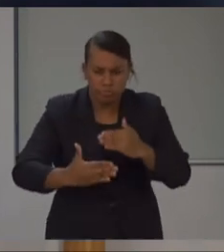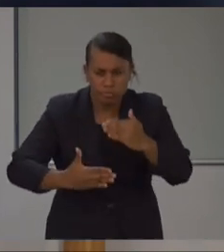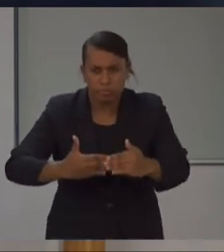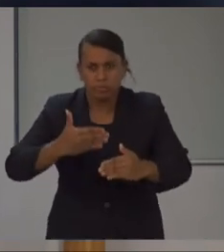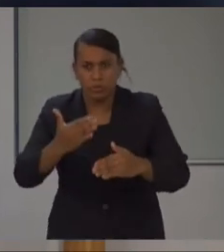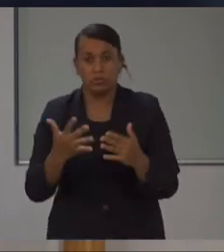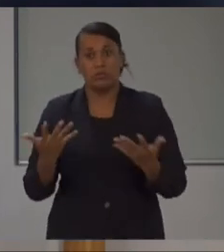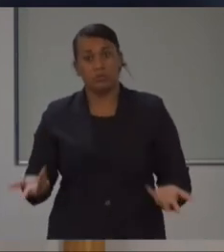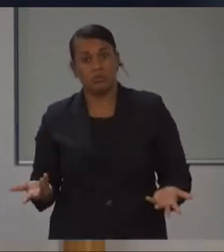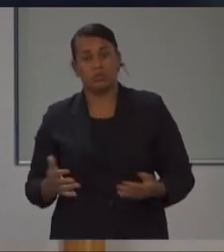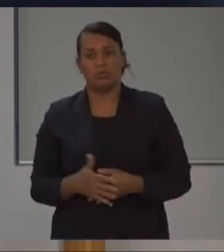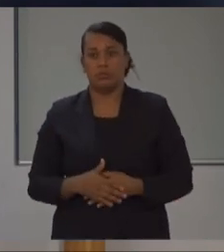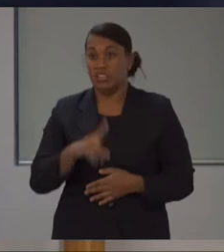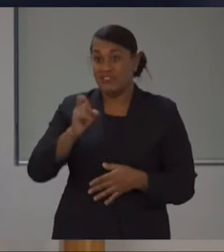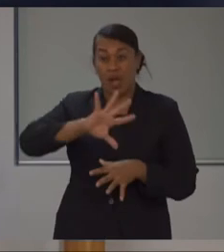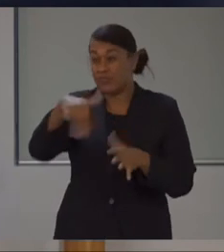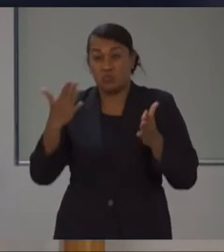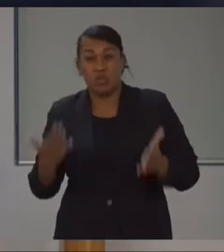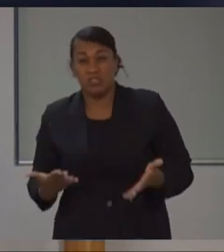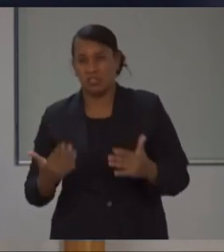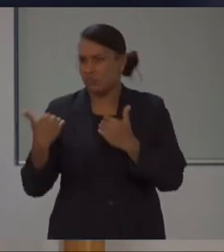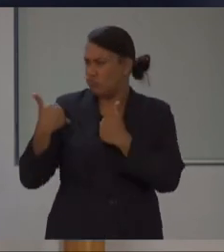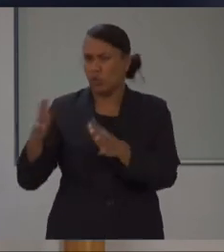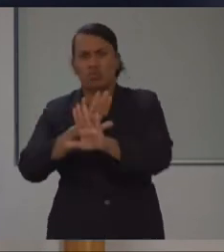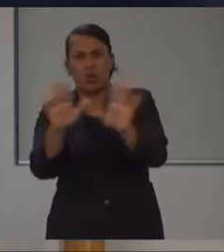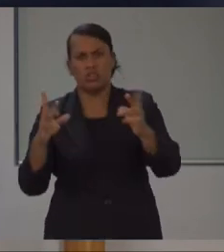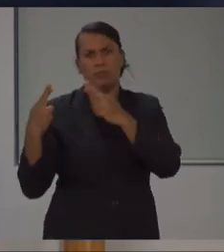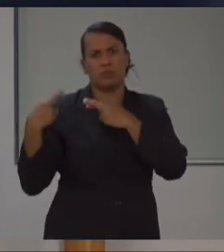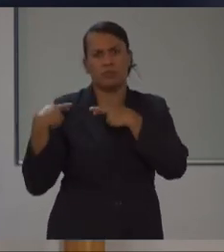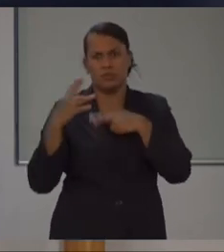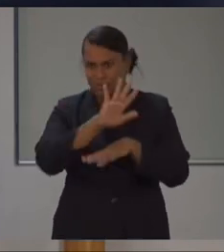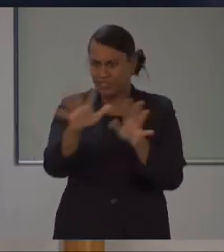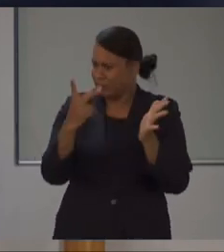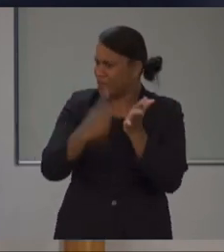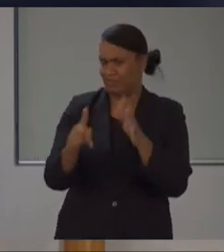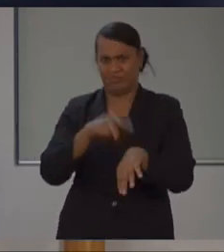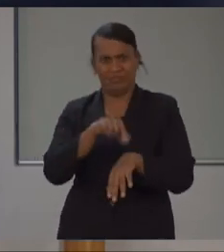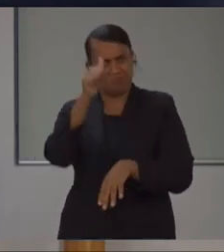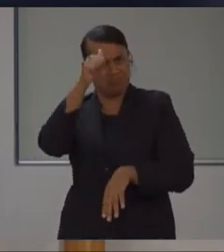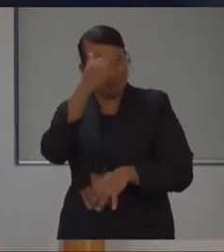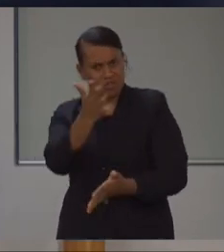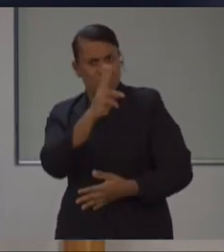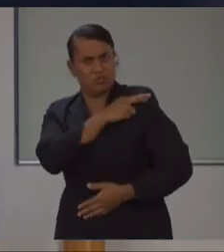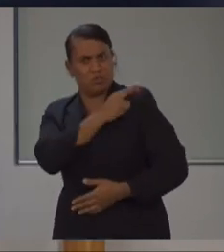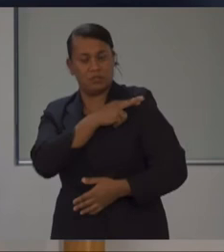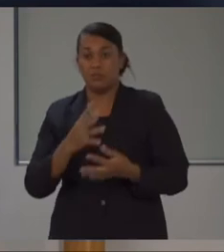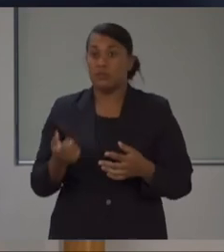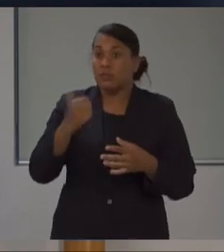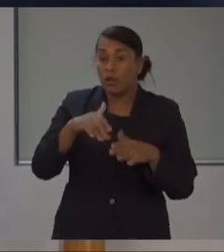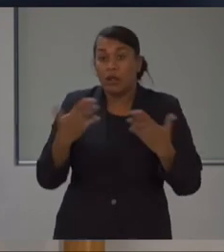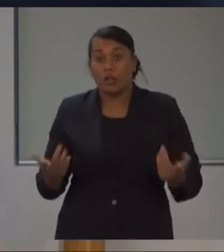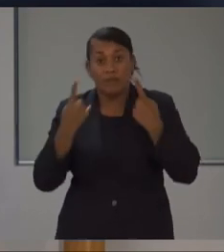is that everybody must play their part. So even though the restrictions have moved back on the the day that the curfew will go to